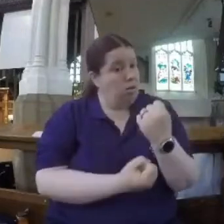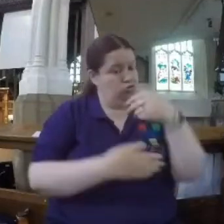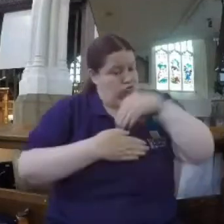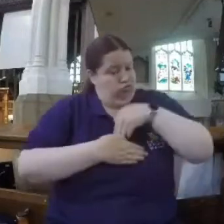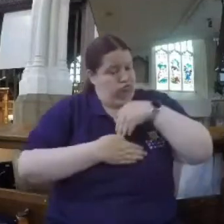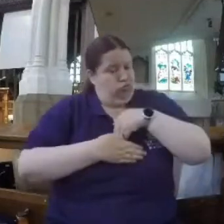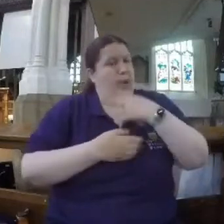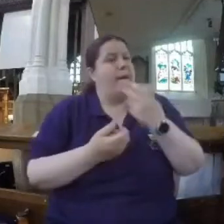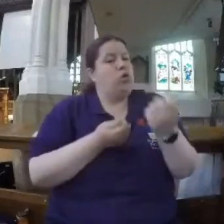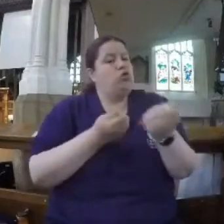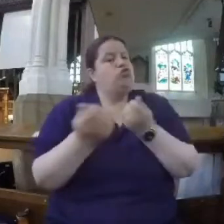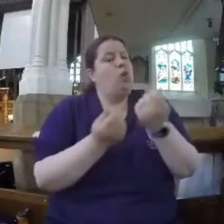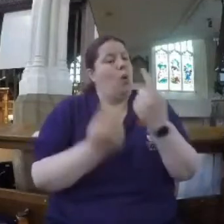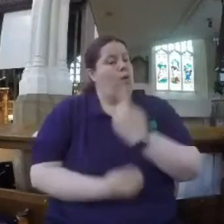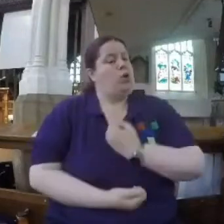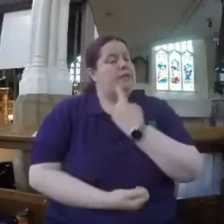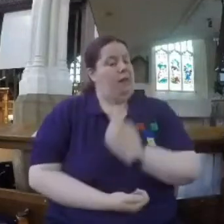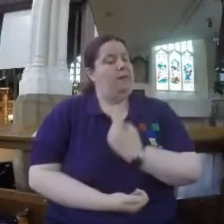Keeping control of yourself.